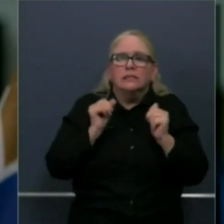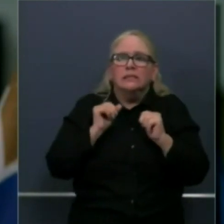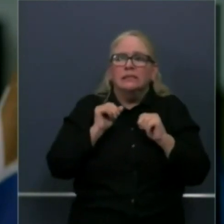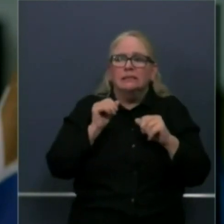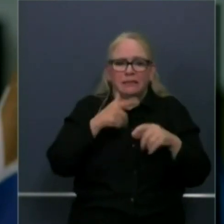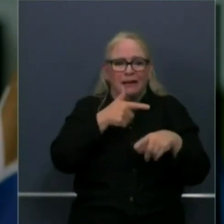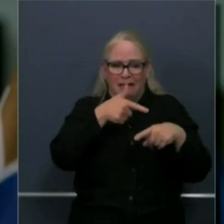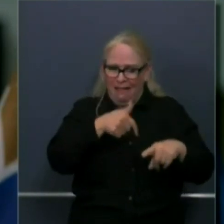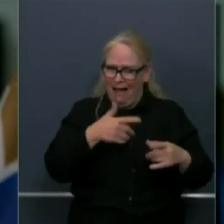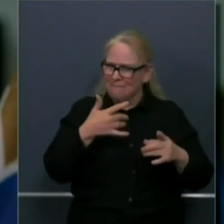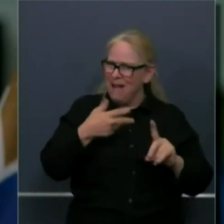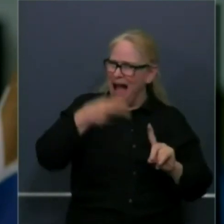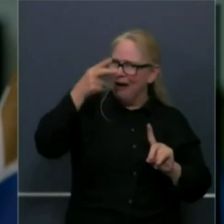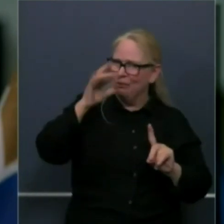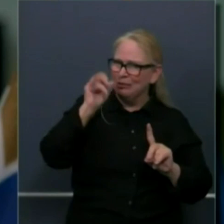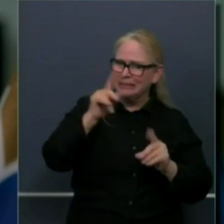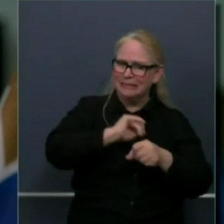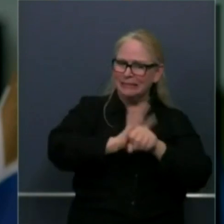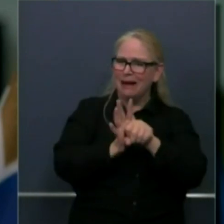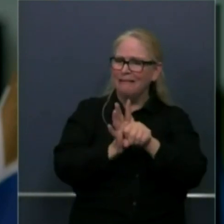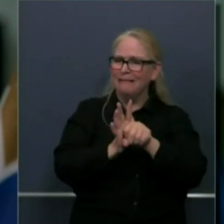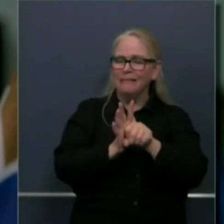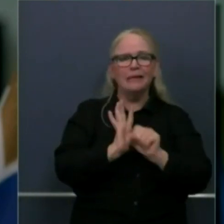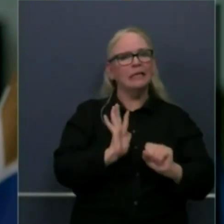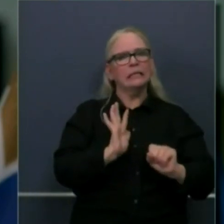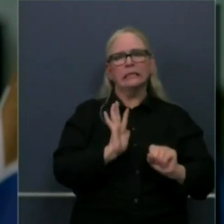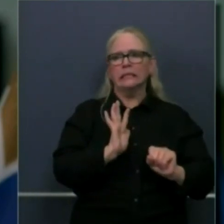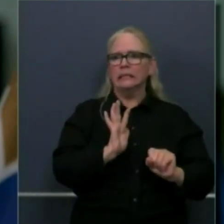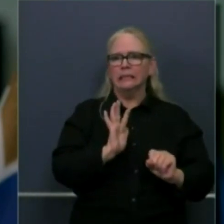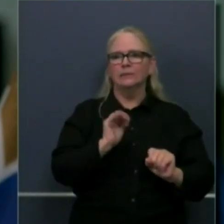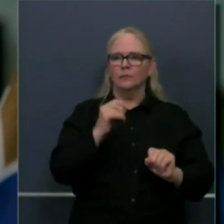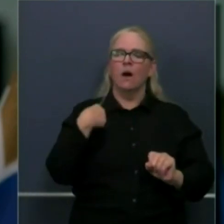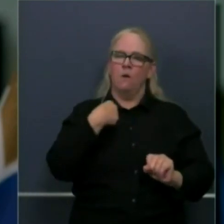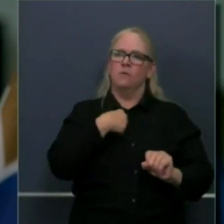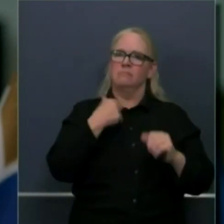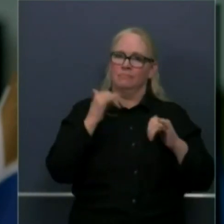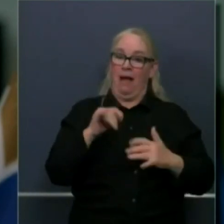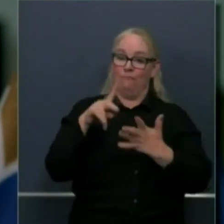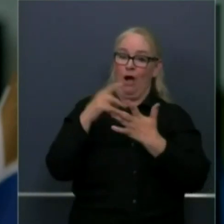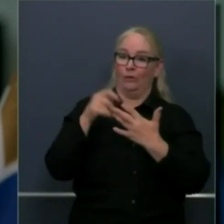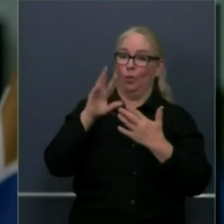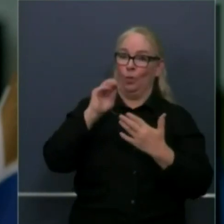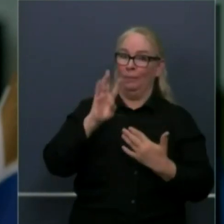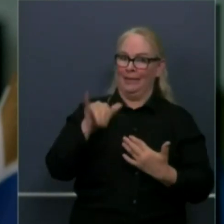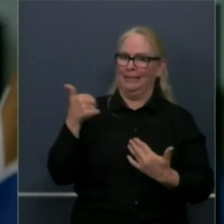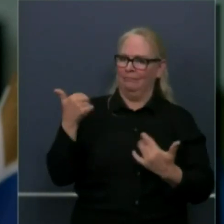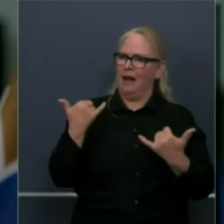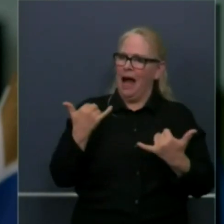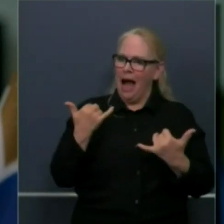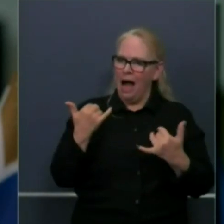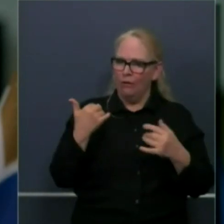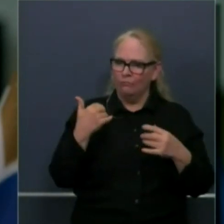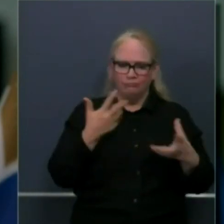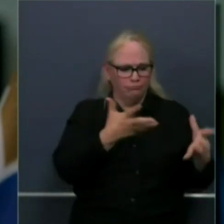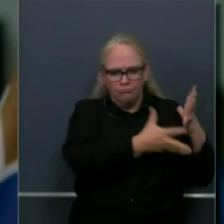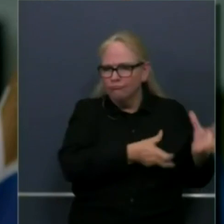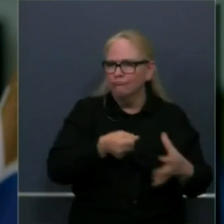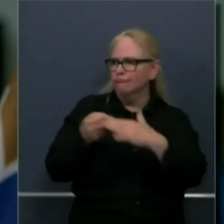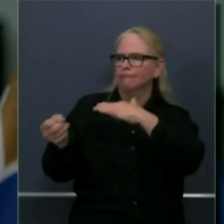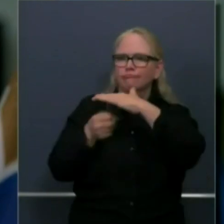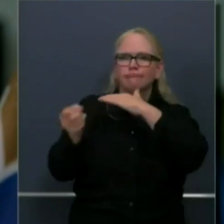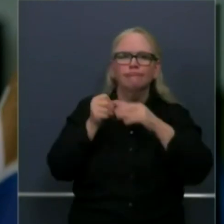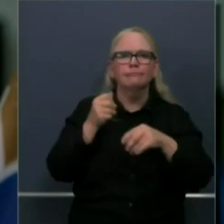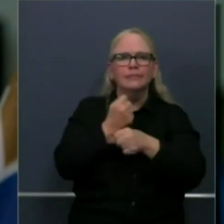uh diseases uh we today uh passed the threshold uh over 15 000 rooms